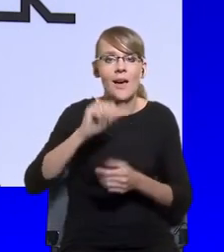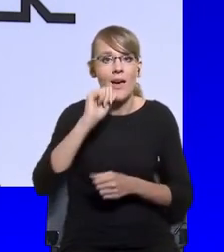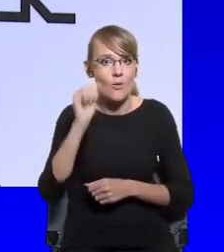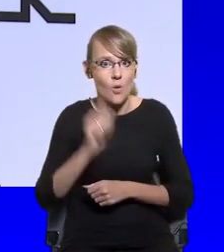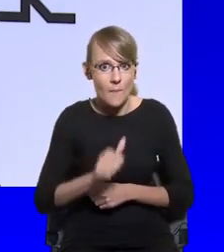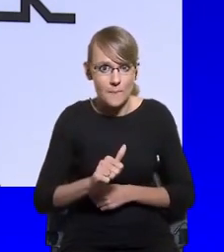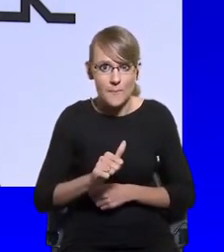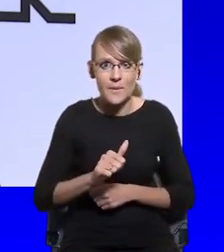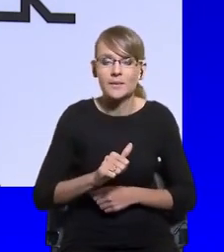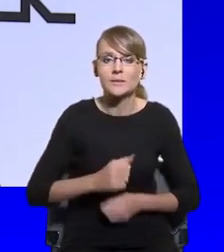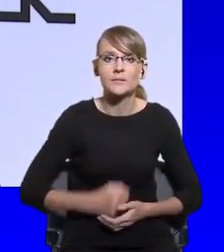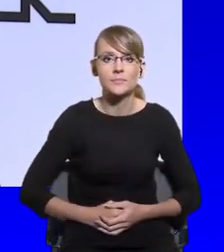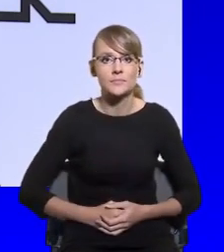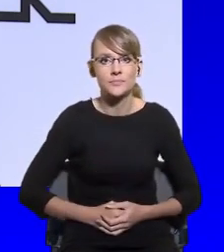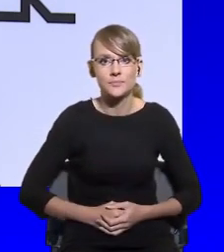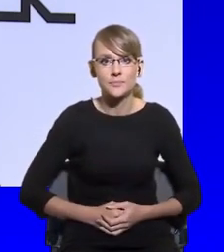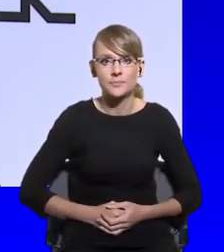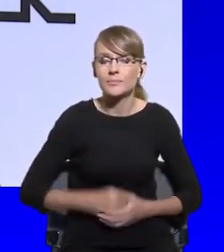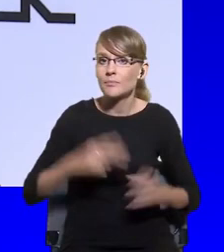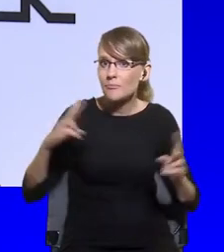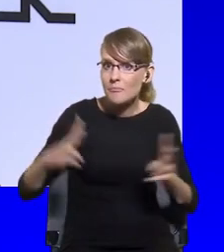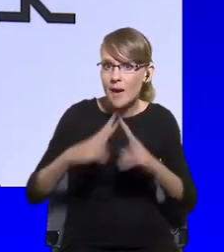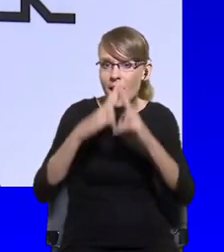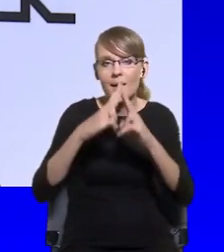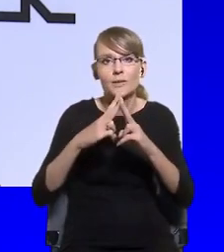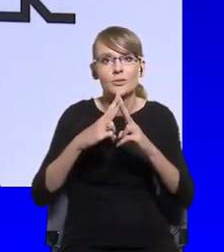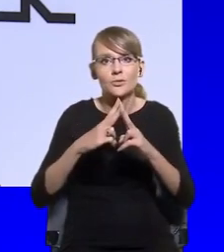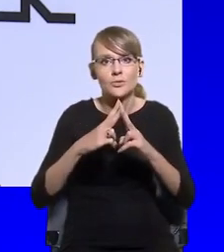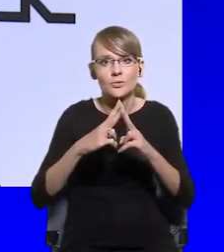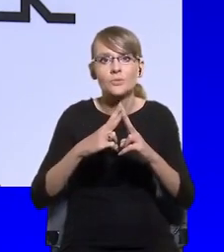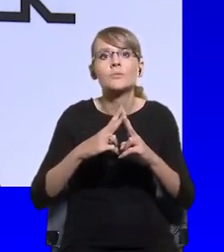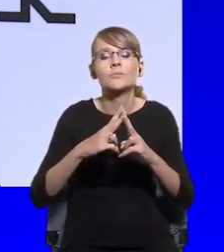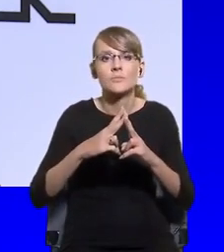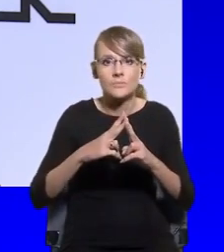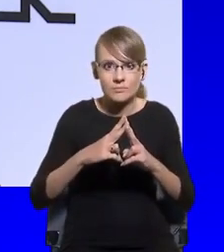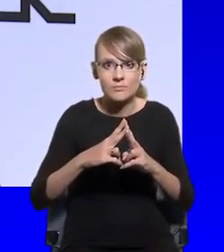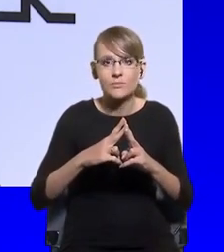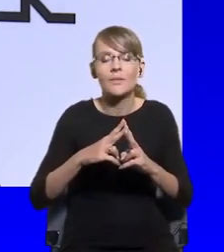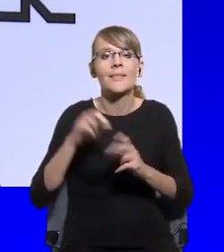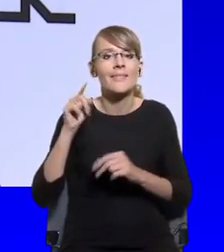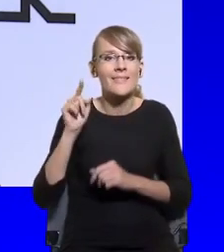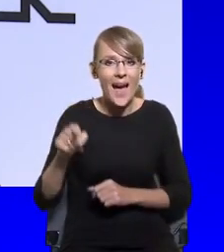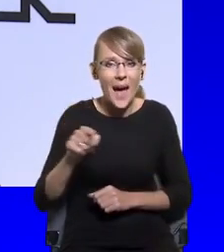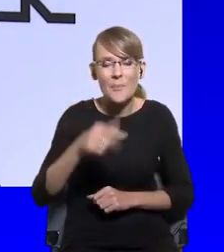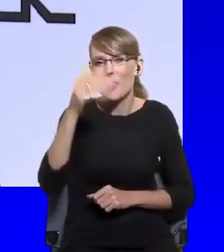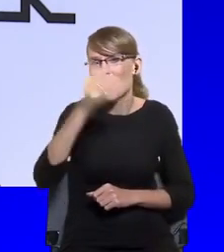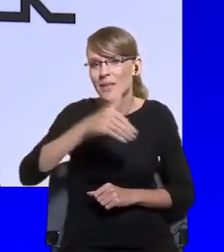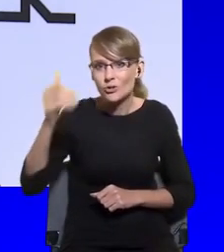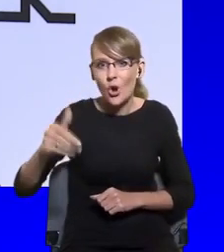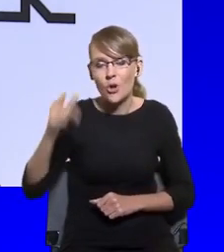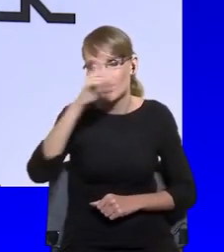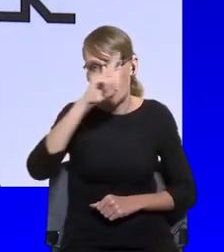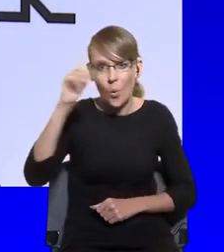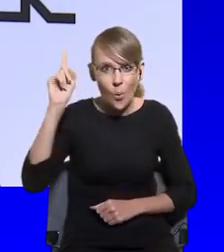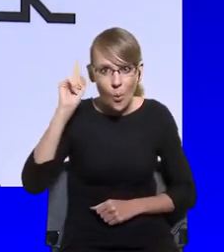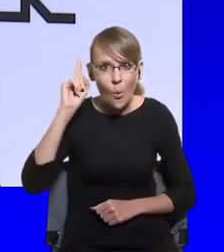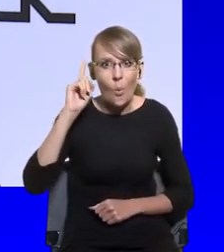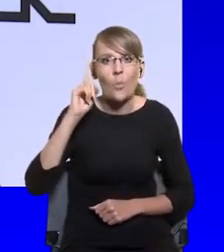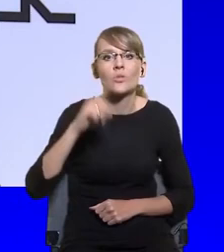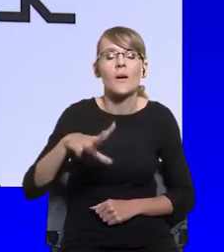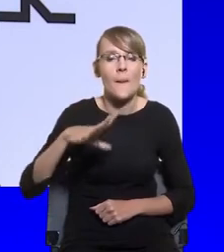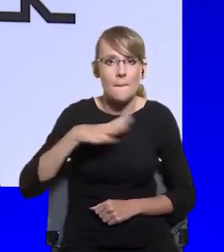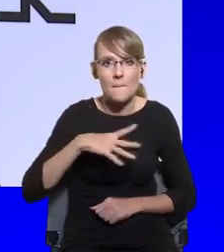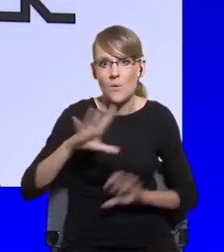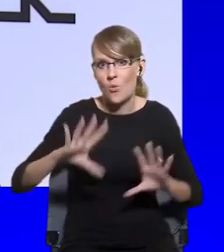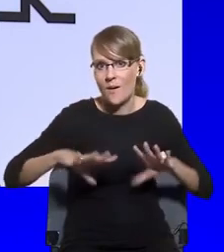great example with thousands of people showing their anger after the